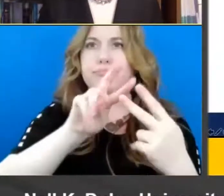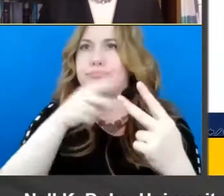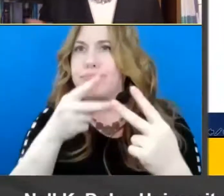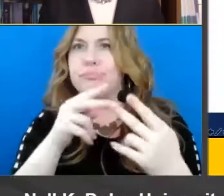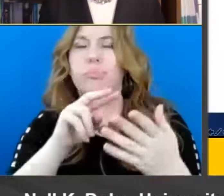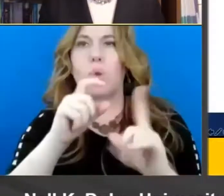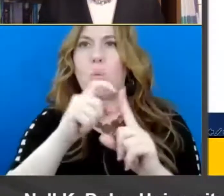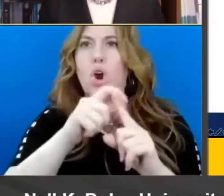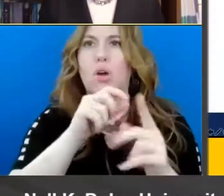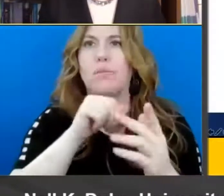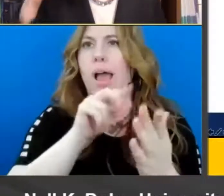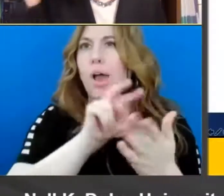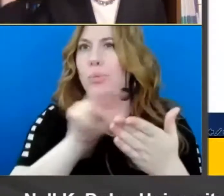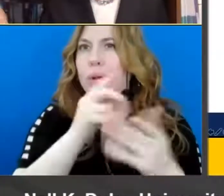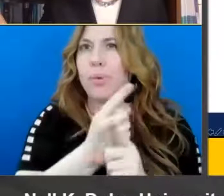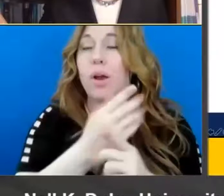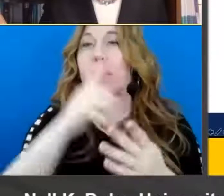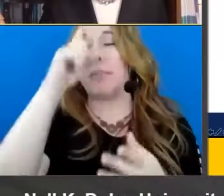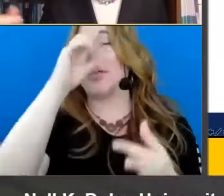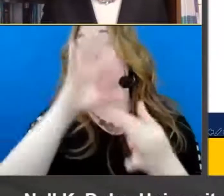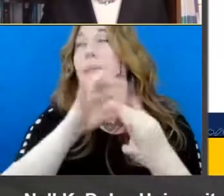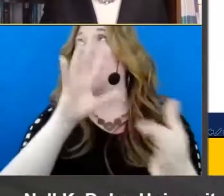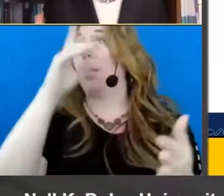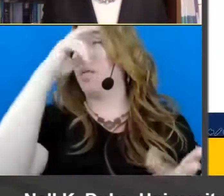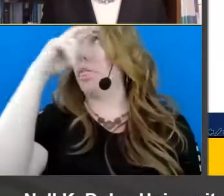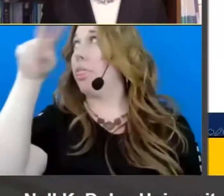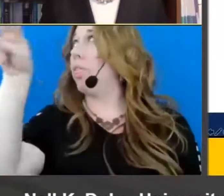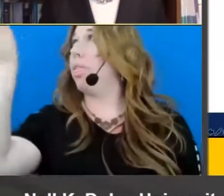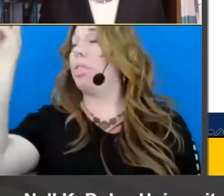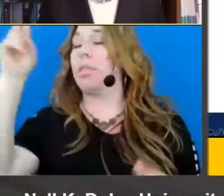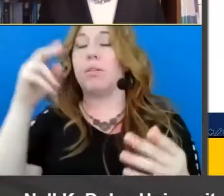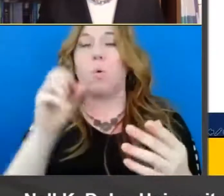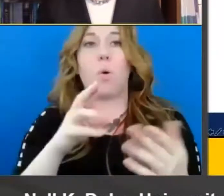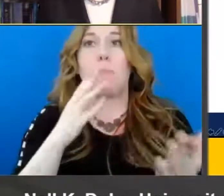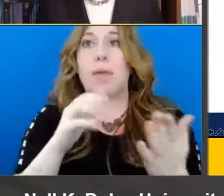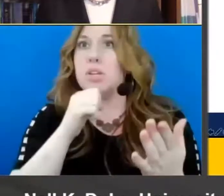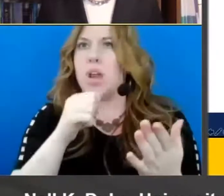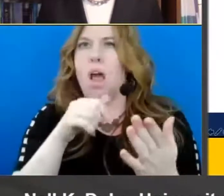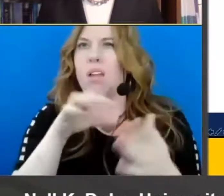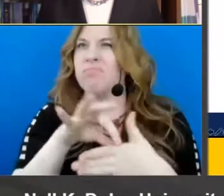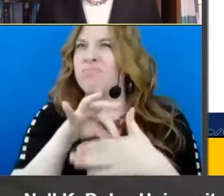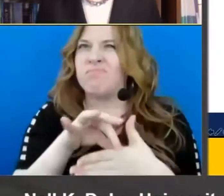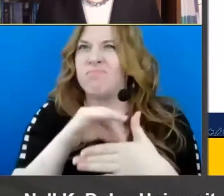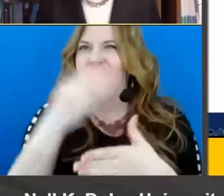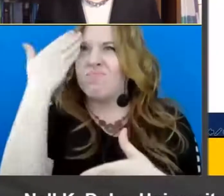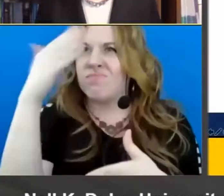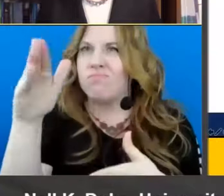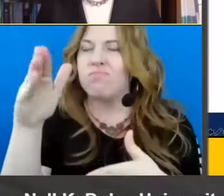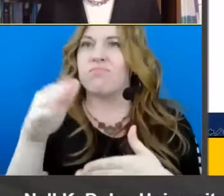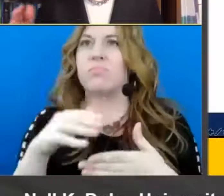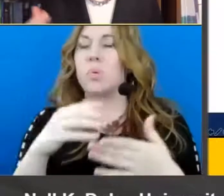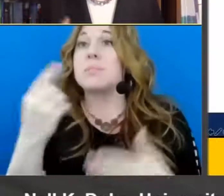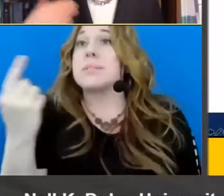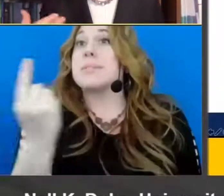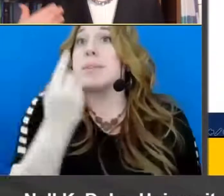it may not make sense to you because you zoned out um it may be that you just don't have the content knowledge that's allowing that to happen but for whatever